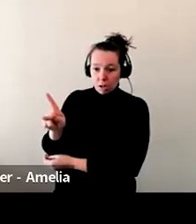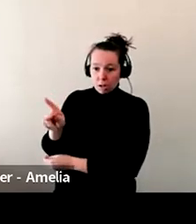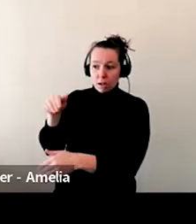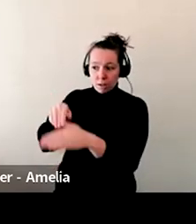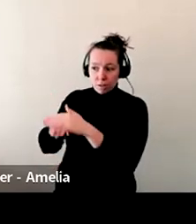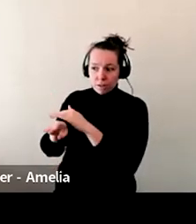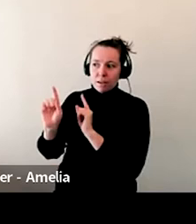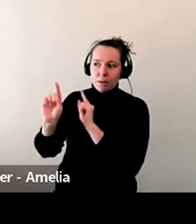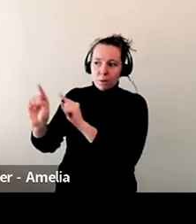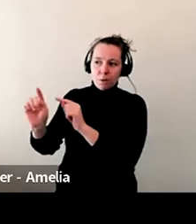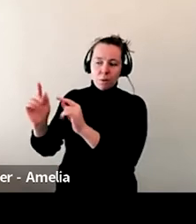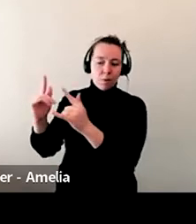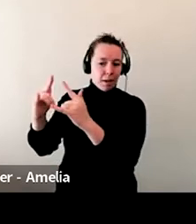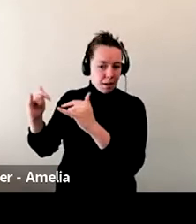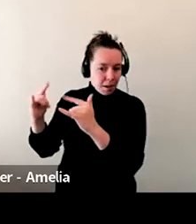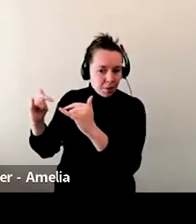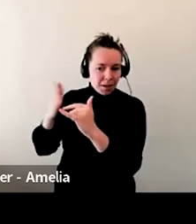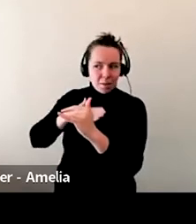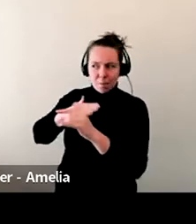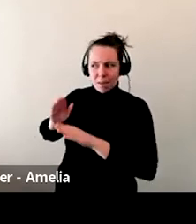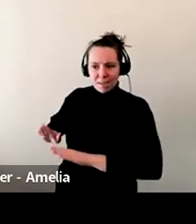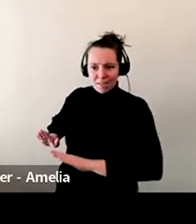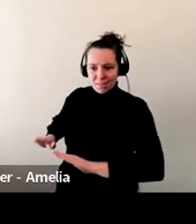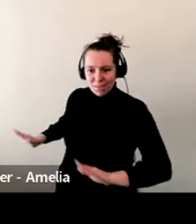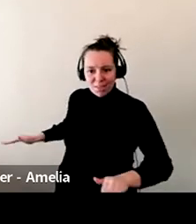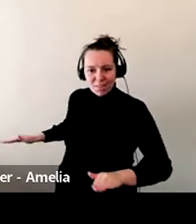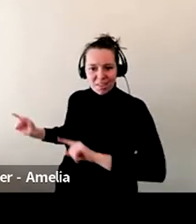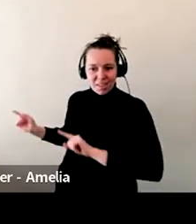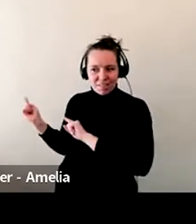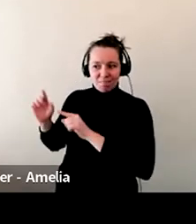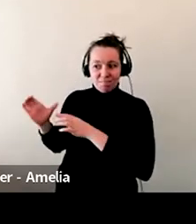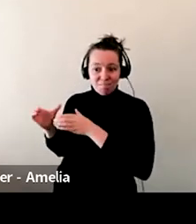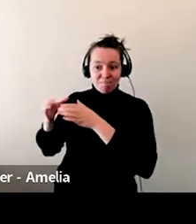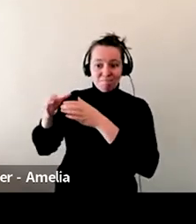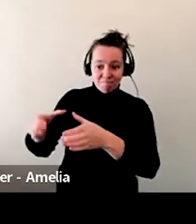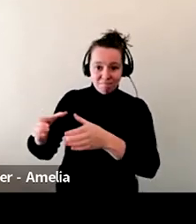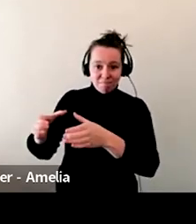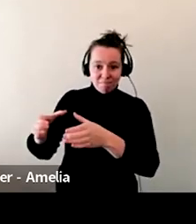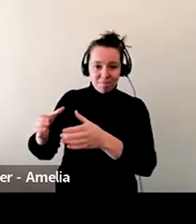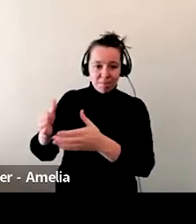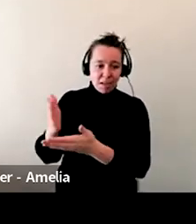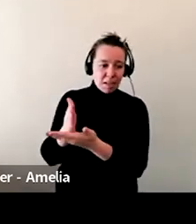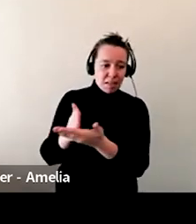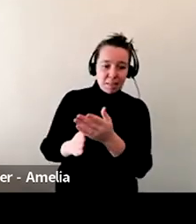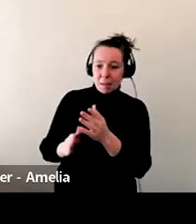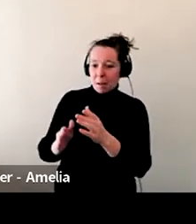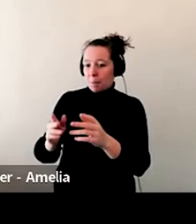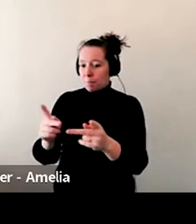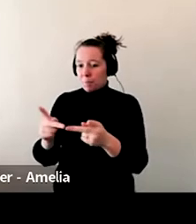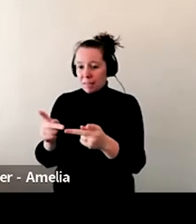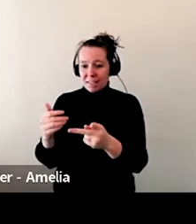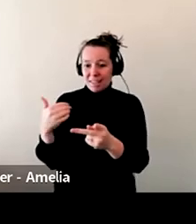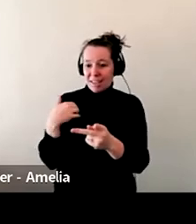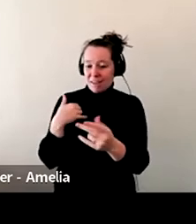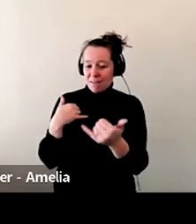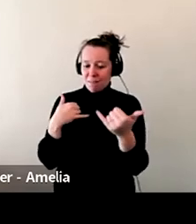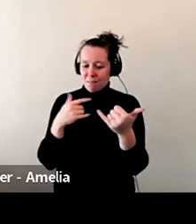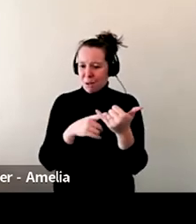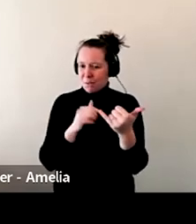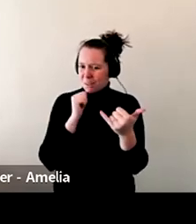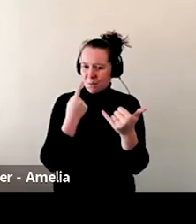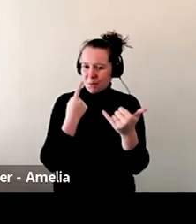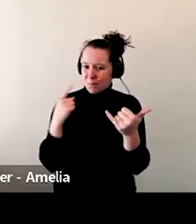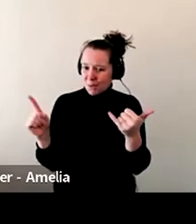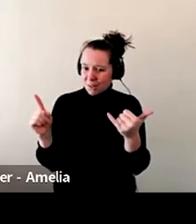camping with my children, um, in areas because around here there's areas with no cell reception. So you're off, you're off the grid, but we could be